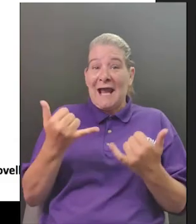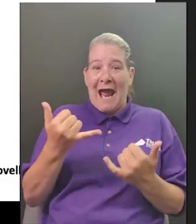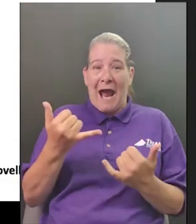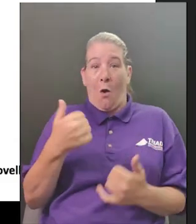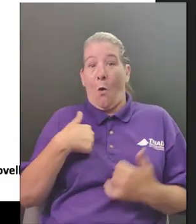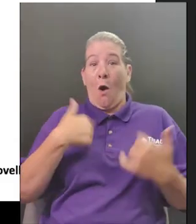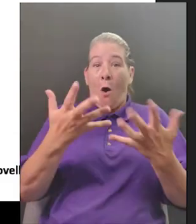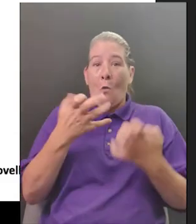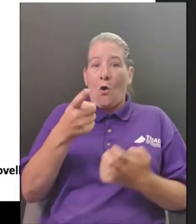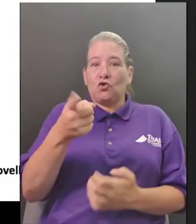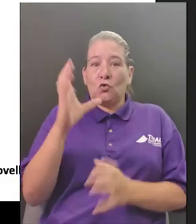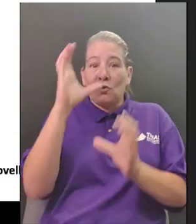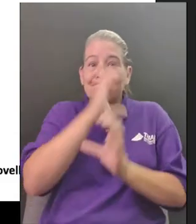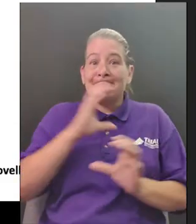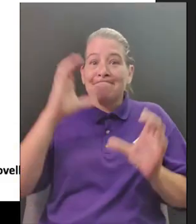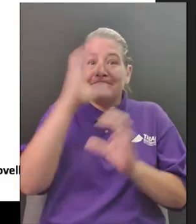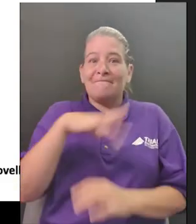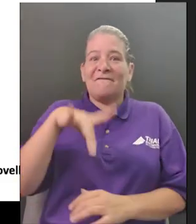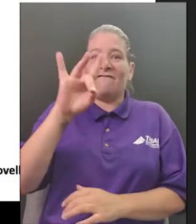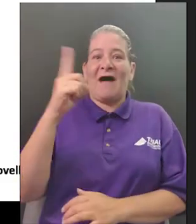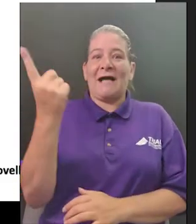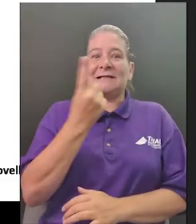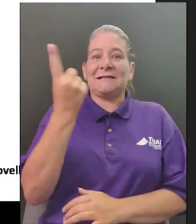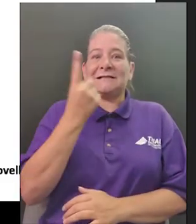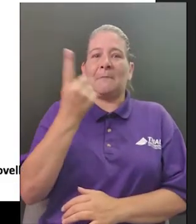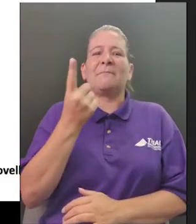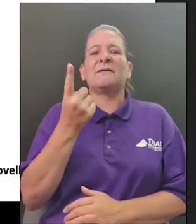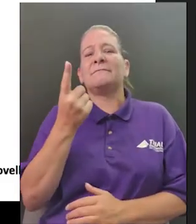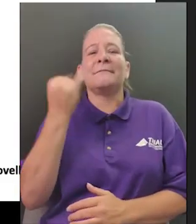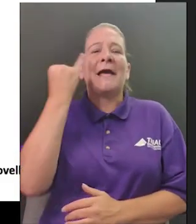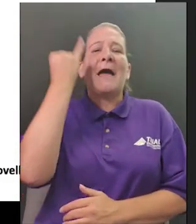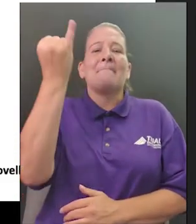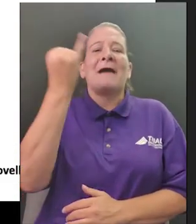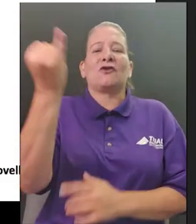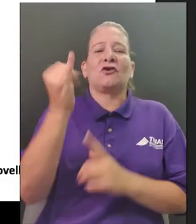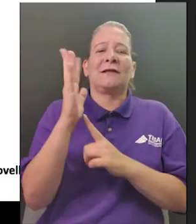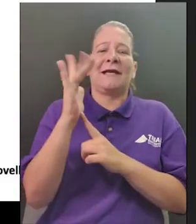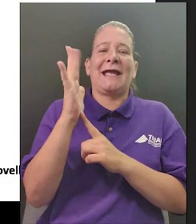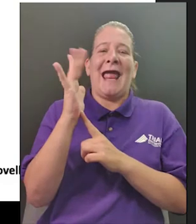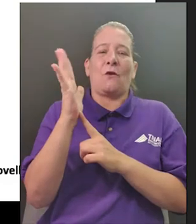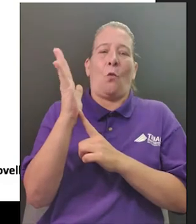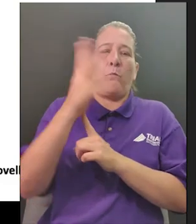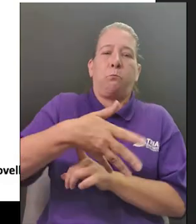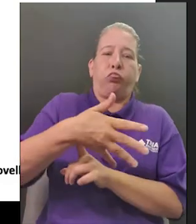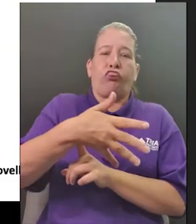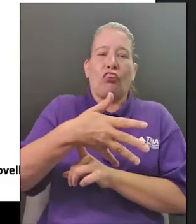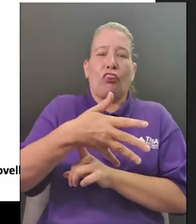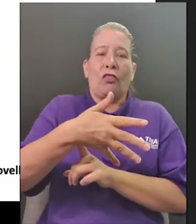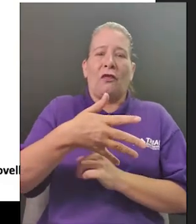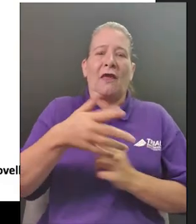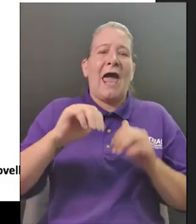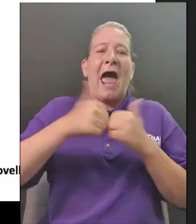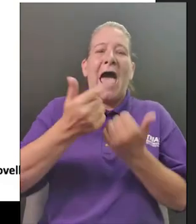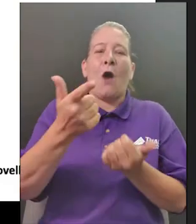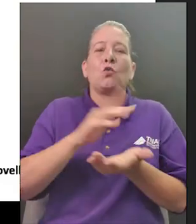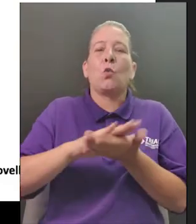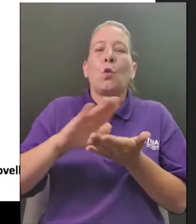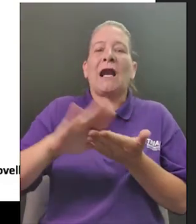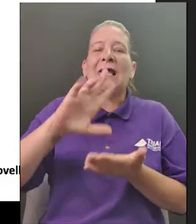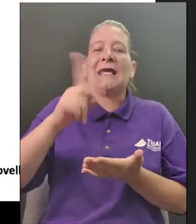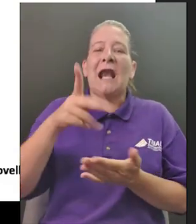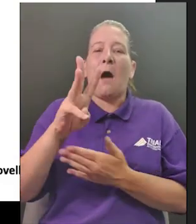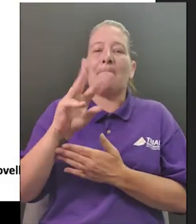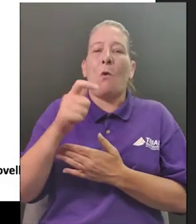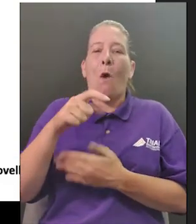patience lavelle wright was a spy for the colonist she sent secret messages in her wax sculpture can you find an